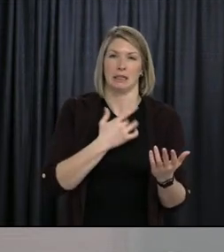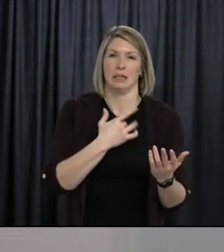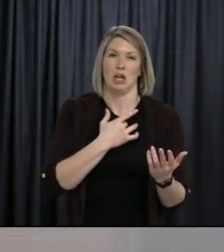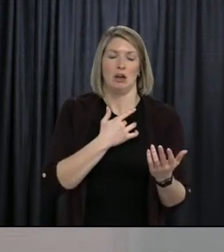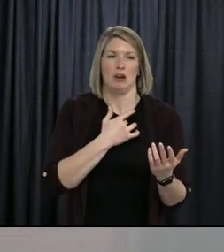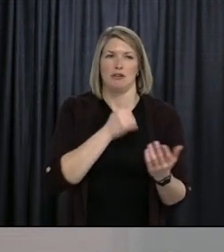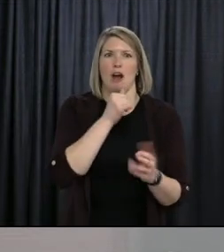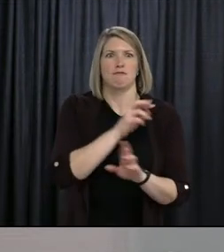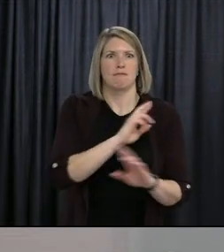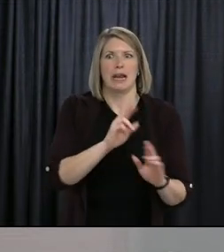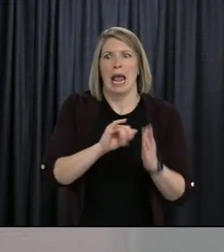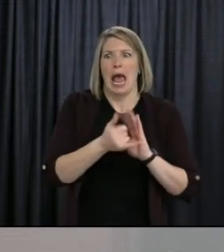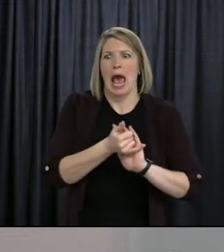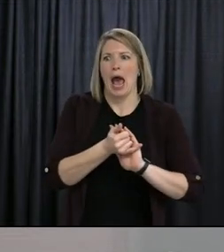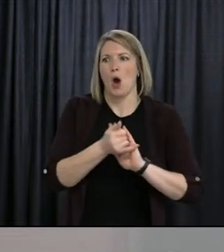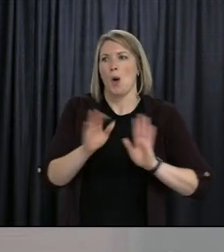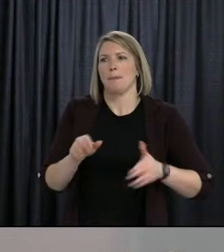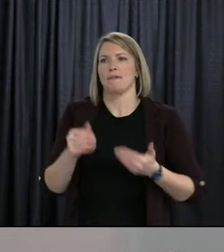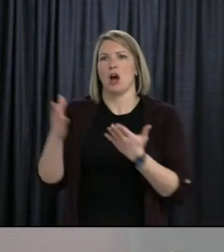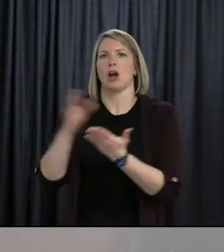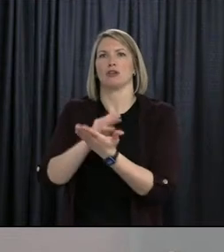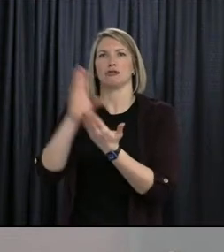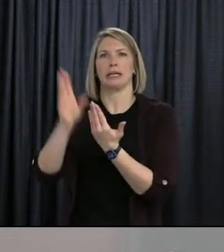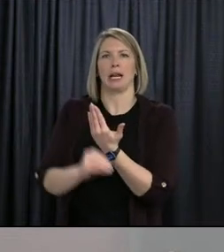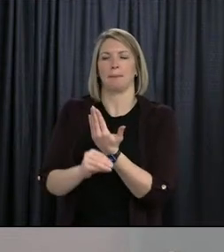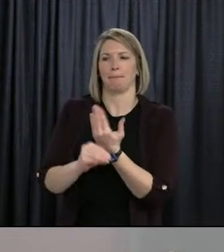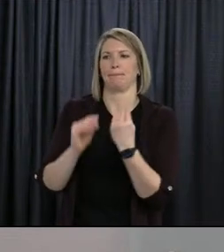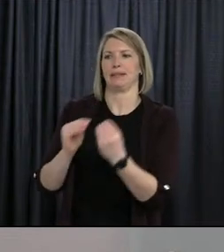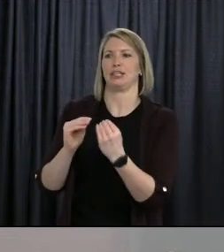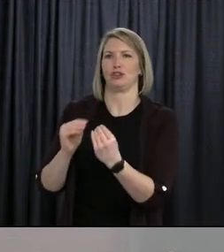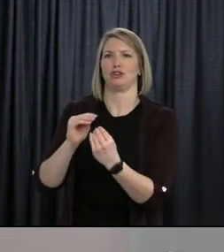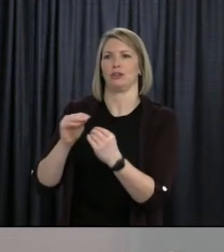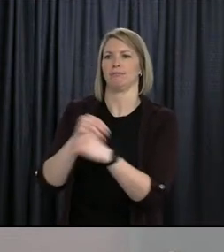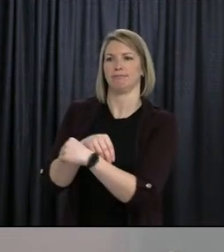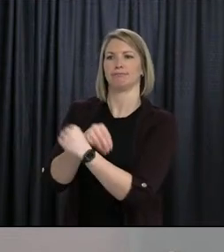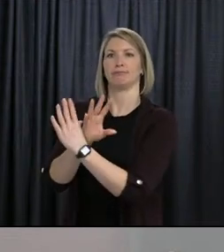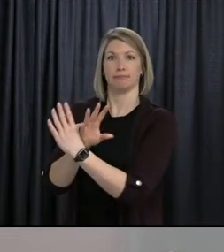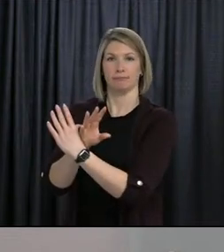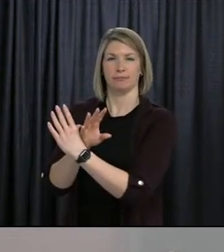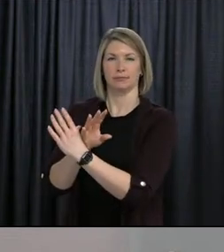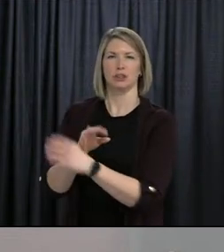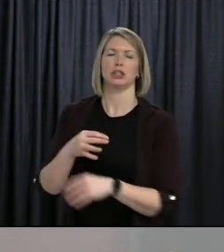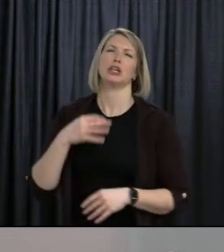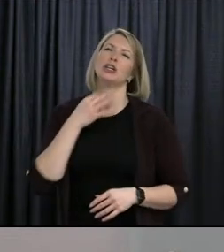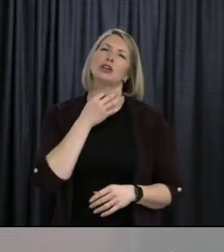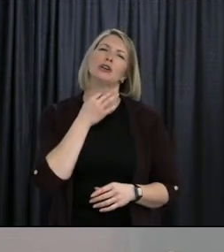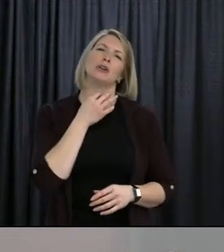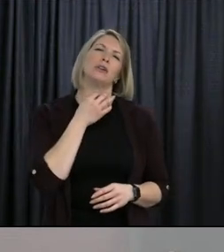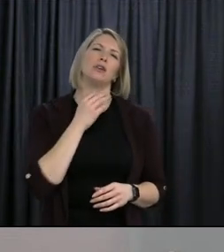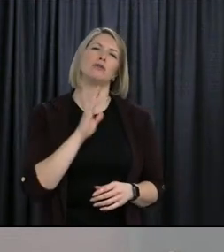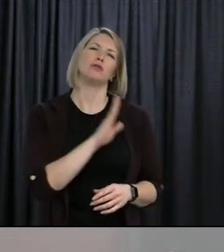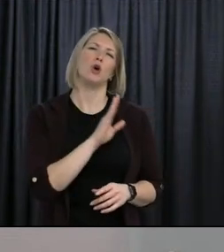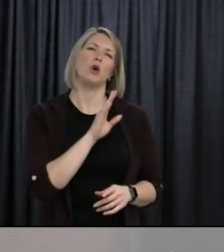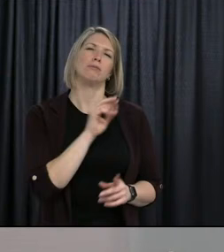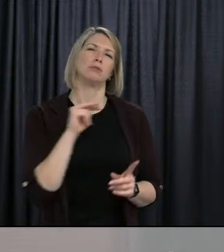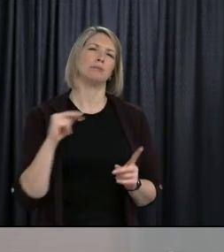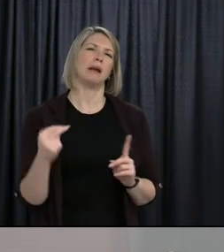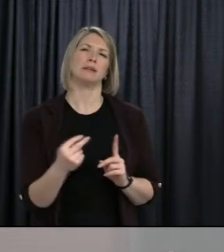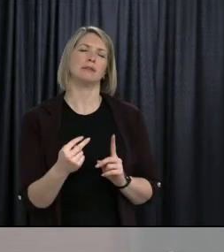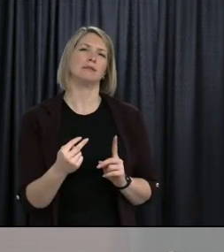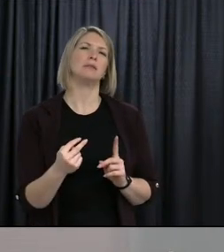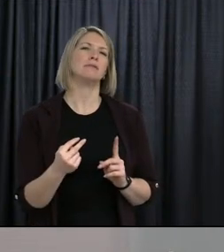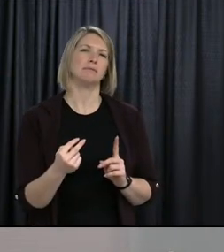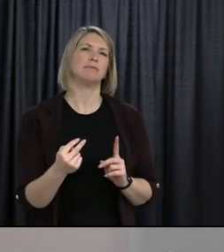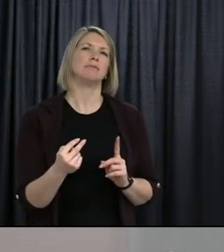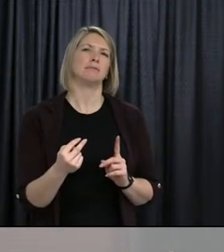online and delivering the curriculum in an effective manner. How do you respond to concerns expressed by some that we